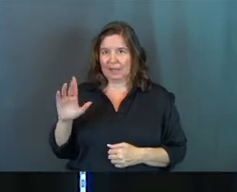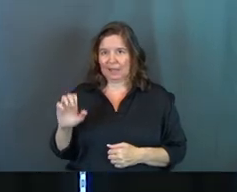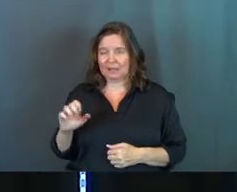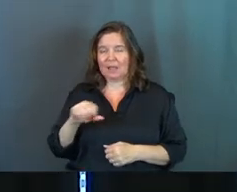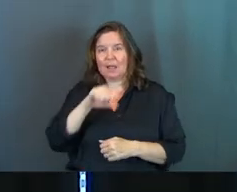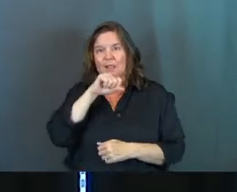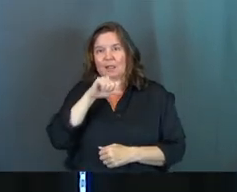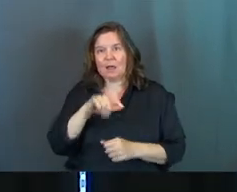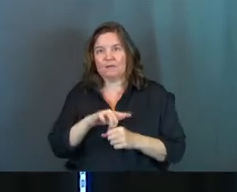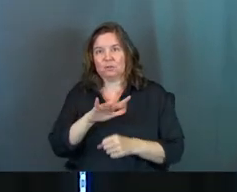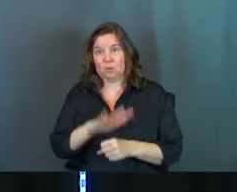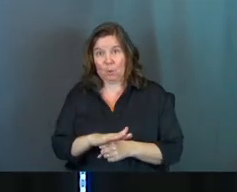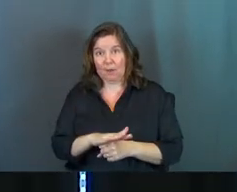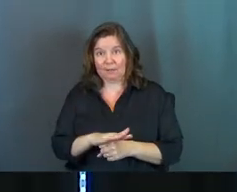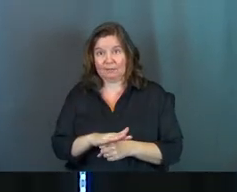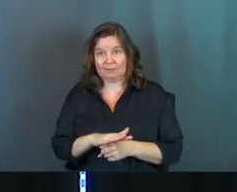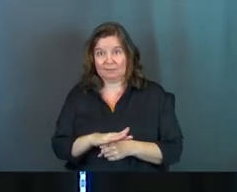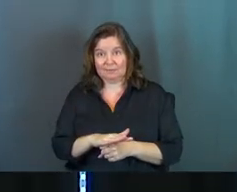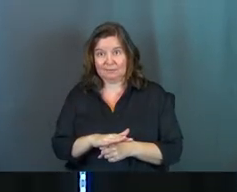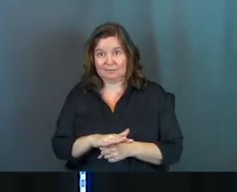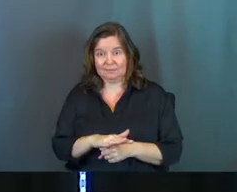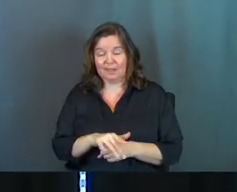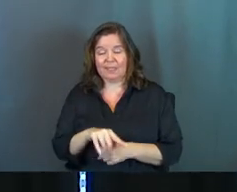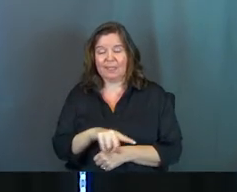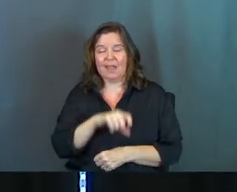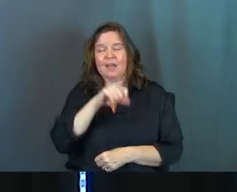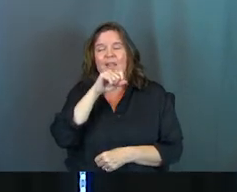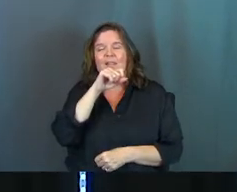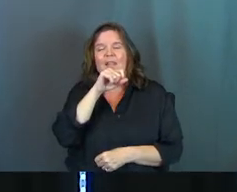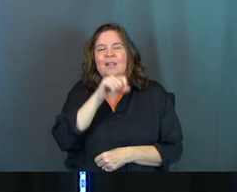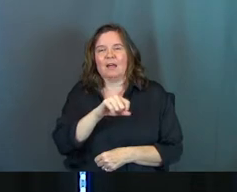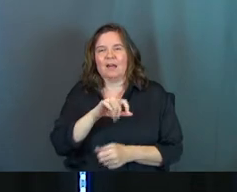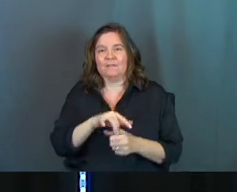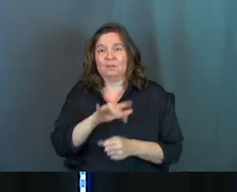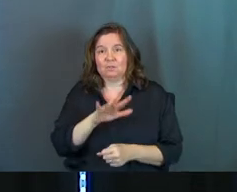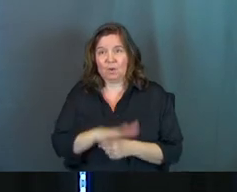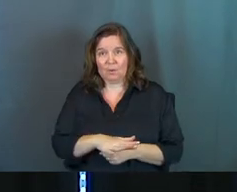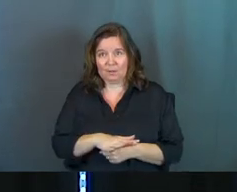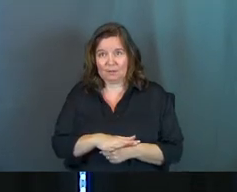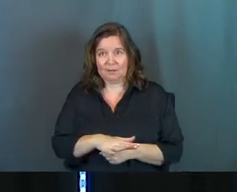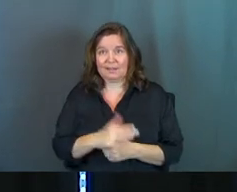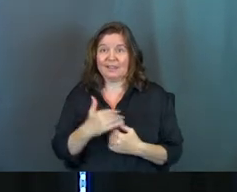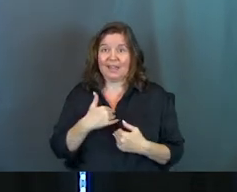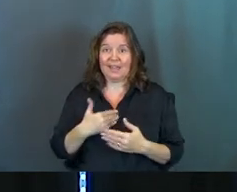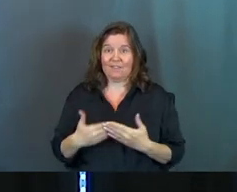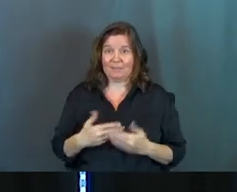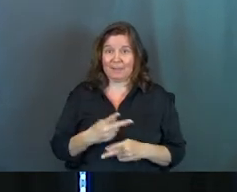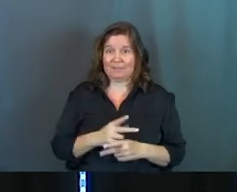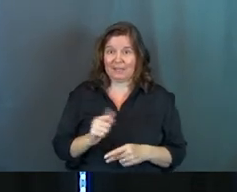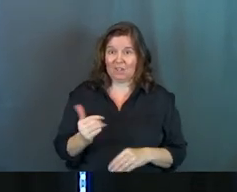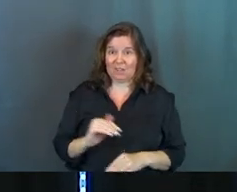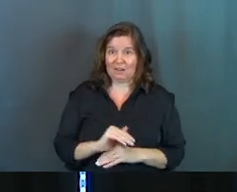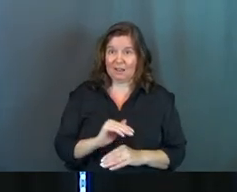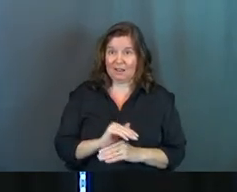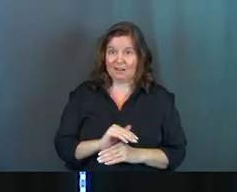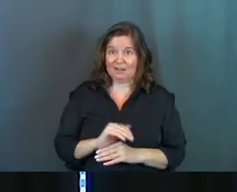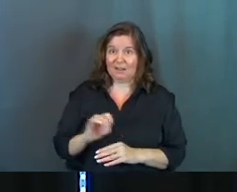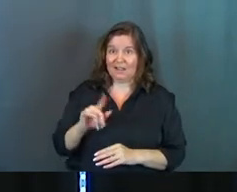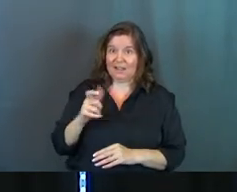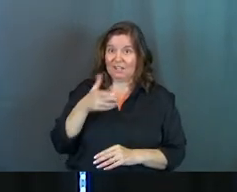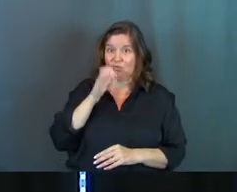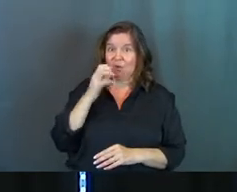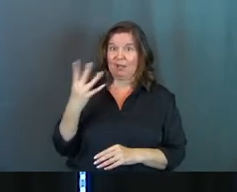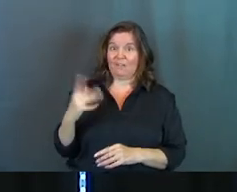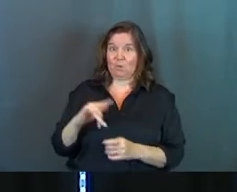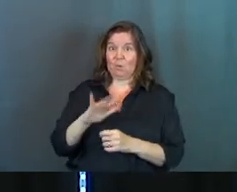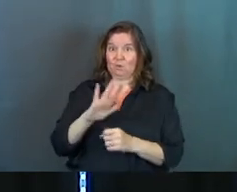soda, okay? They love soda. They got babysat the other night. Ellie drank